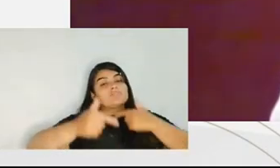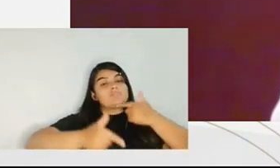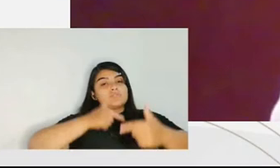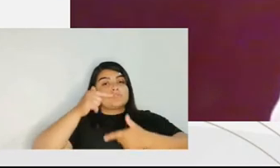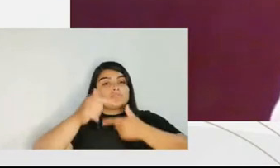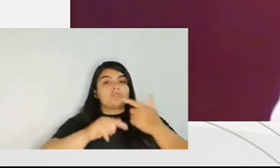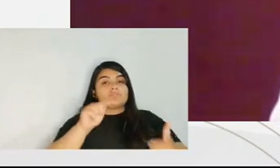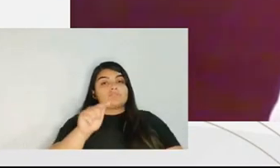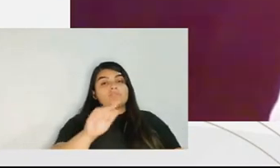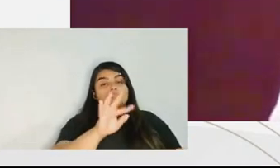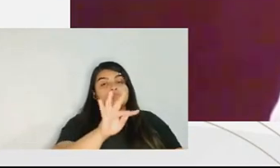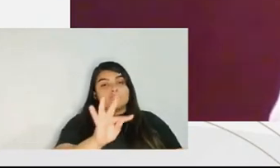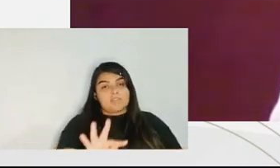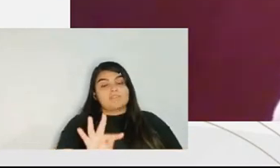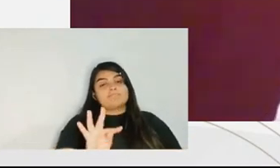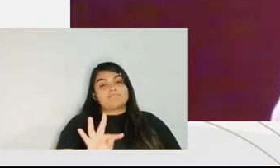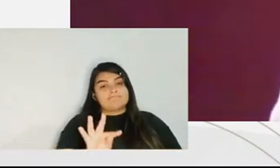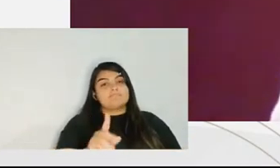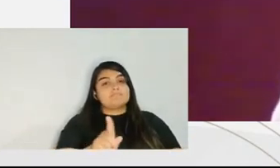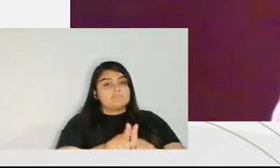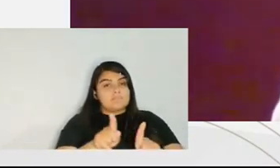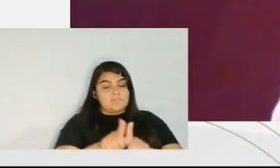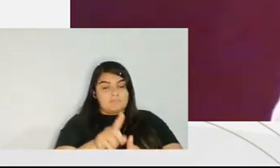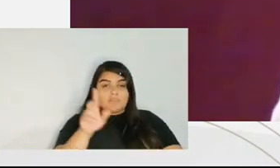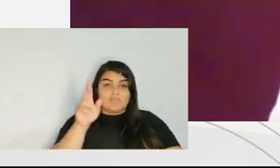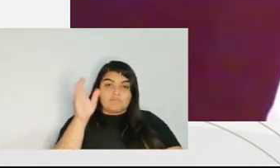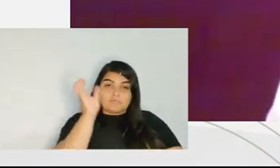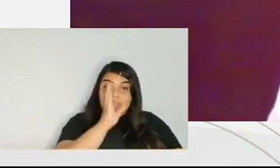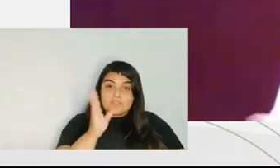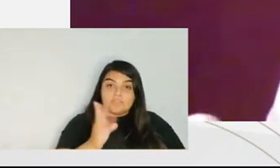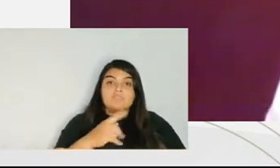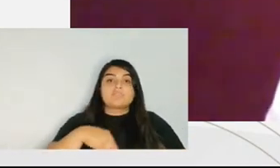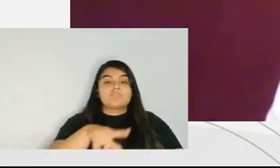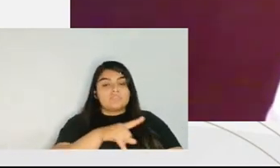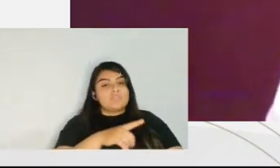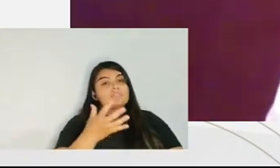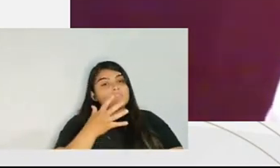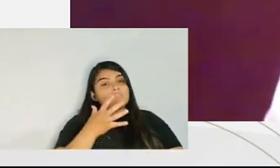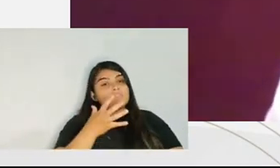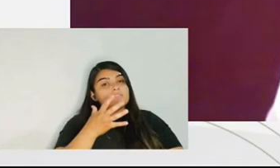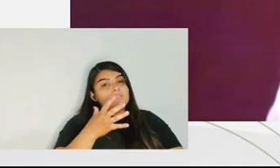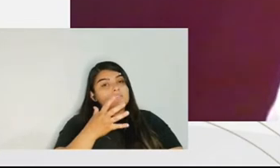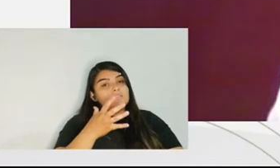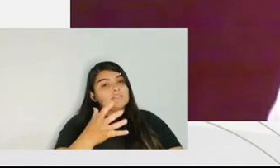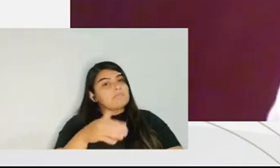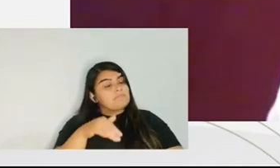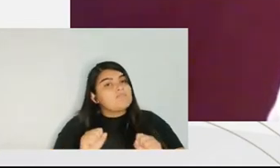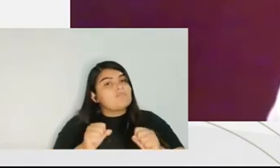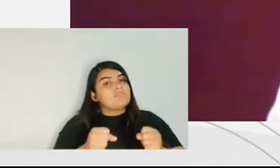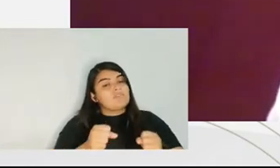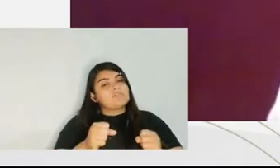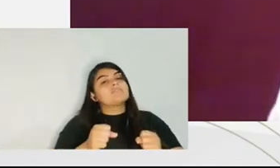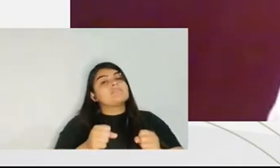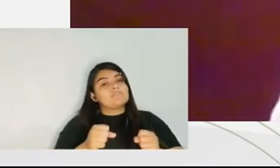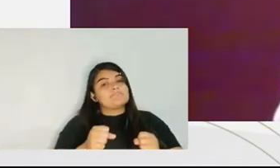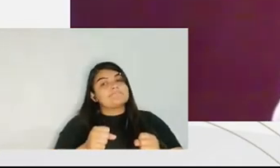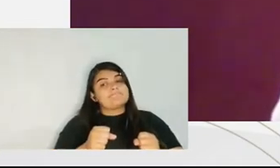Judicial Court on the 6th. We need to follow on that. We have been seeking,